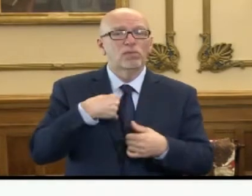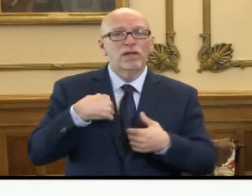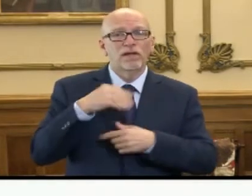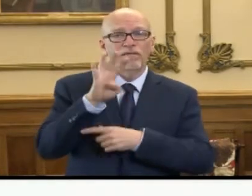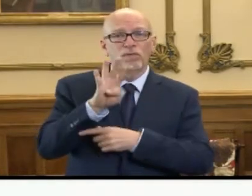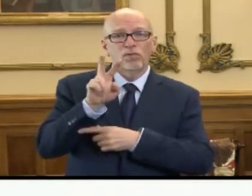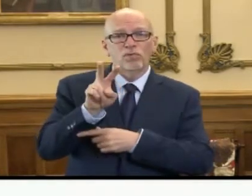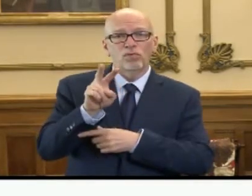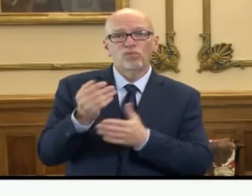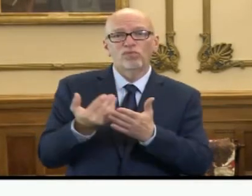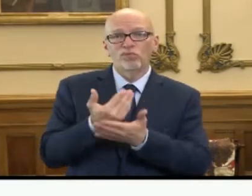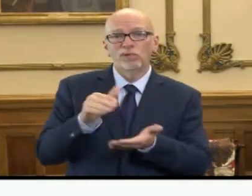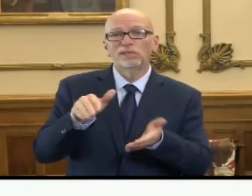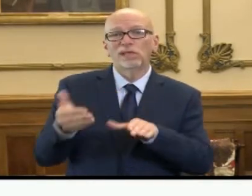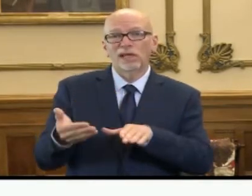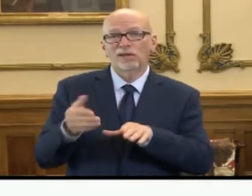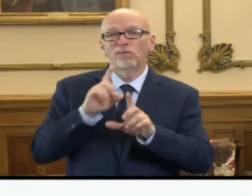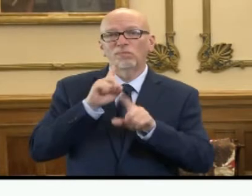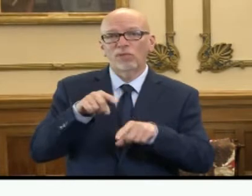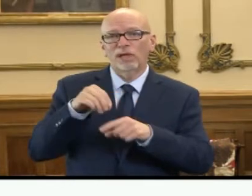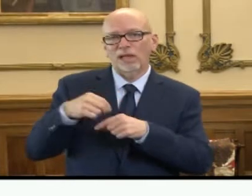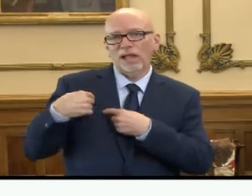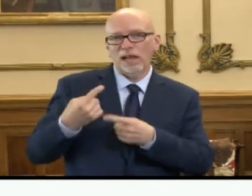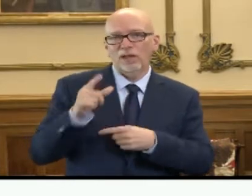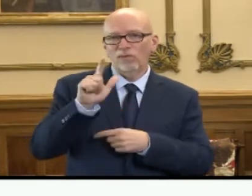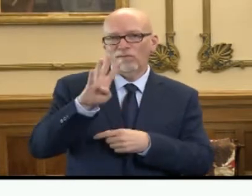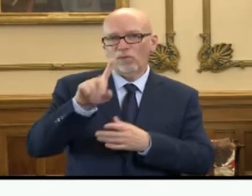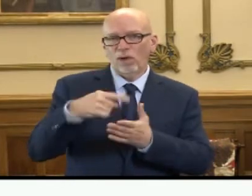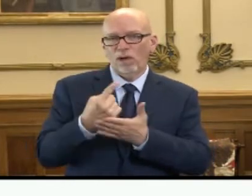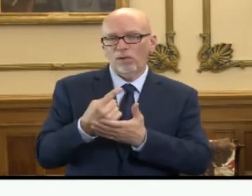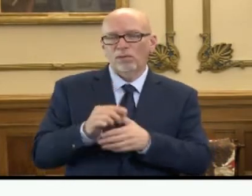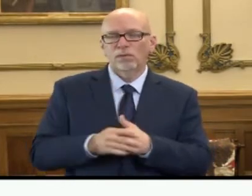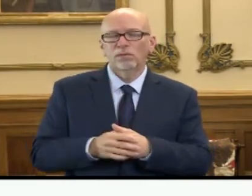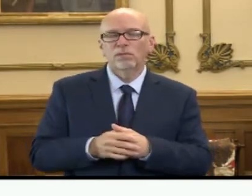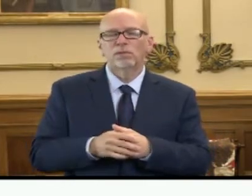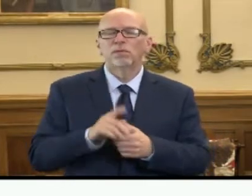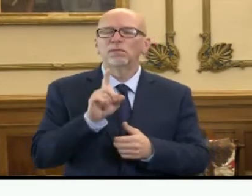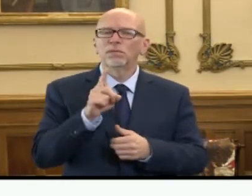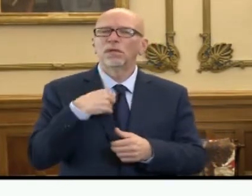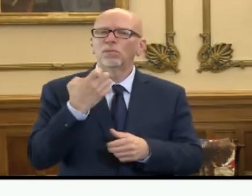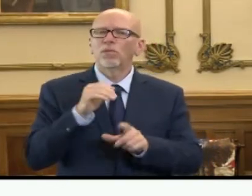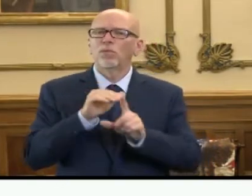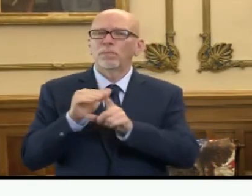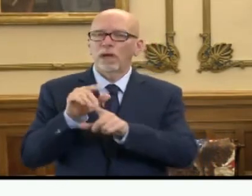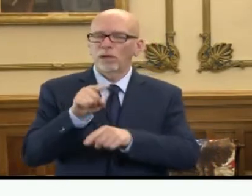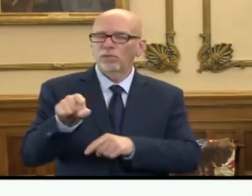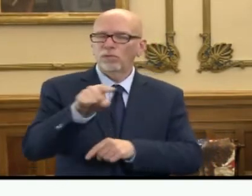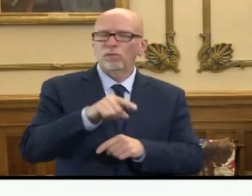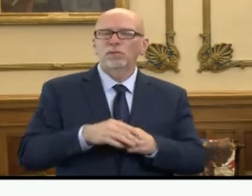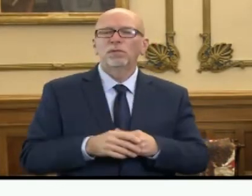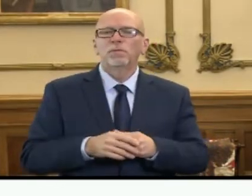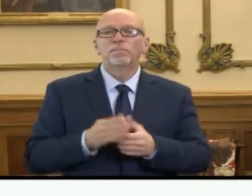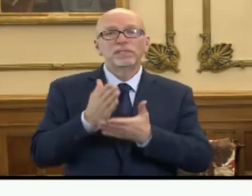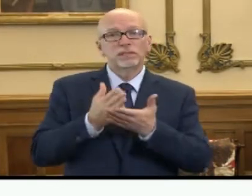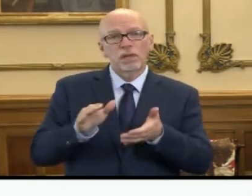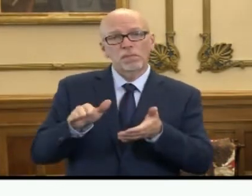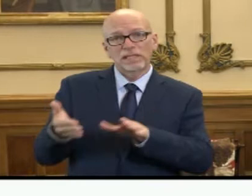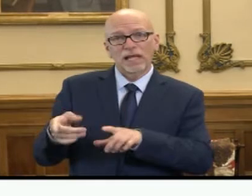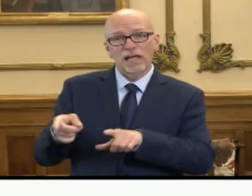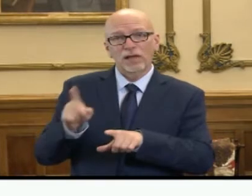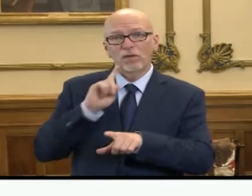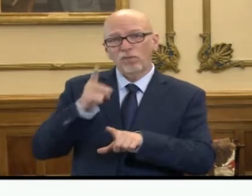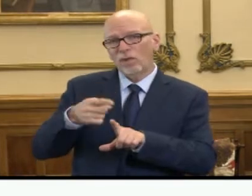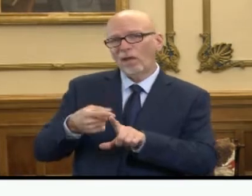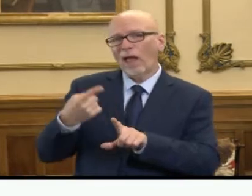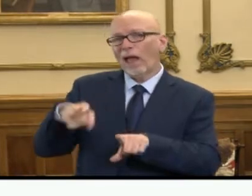42 new deaths reported in the last 24 hours. I want to continue to remind you that some of those deaths actually reached